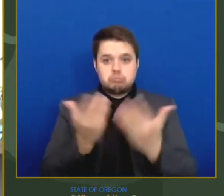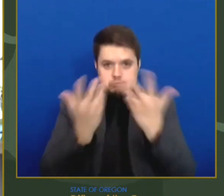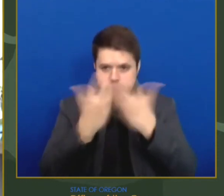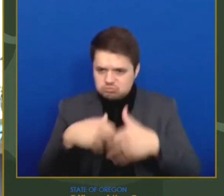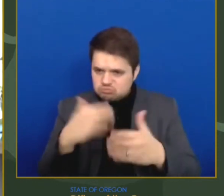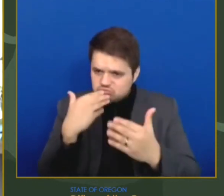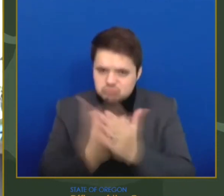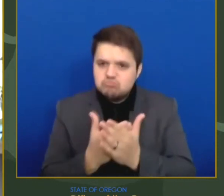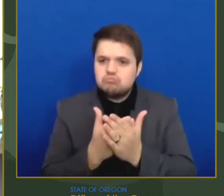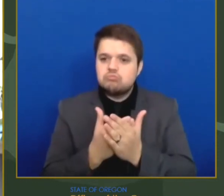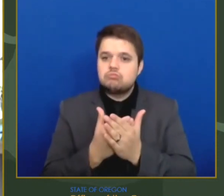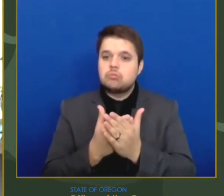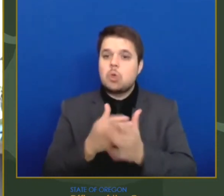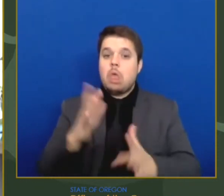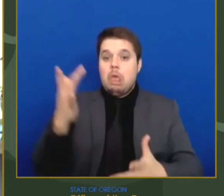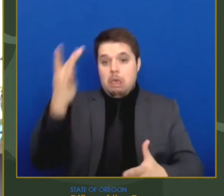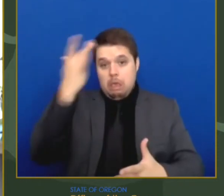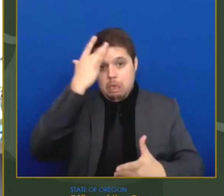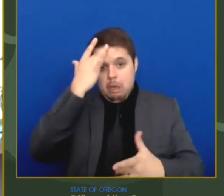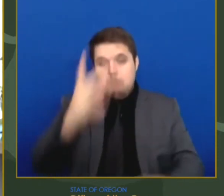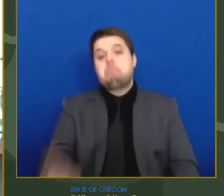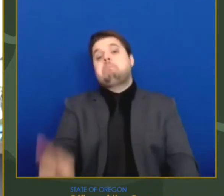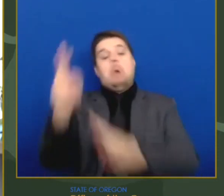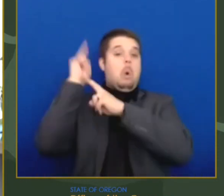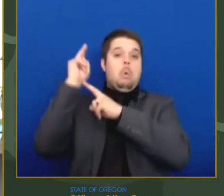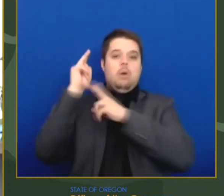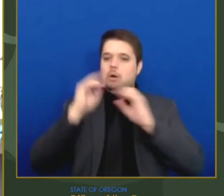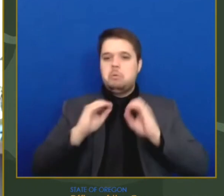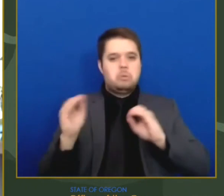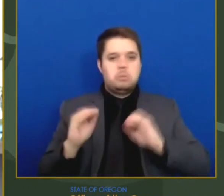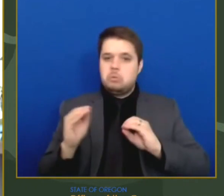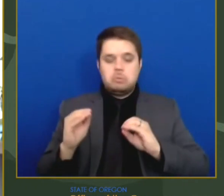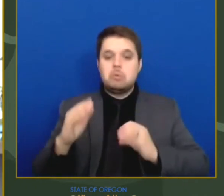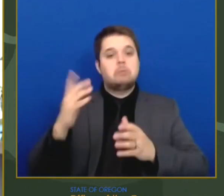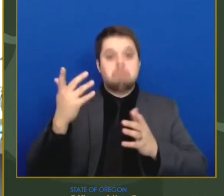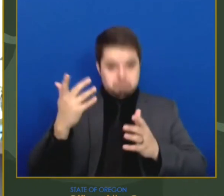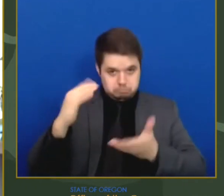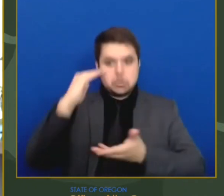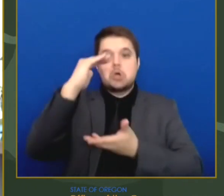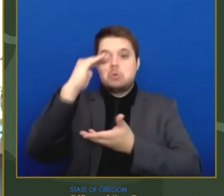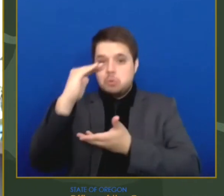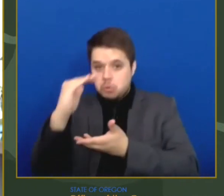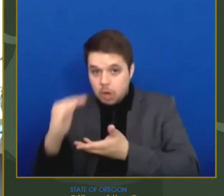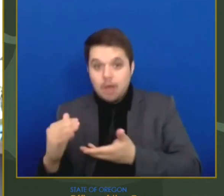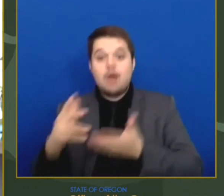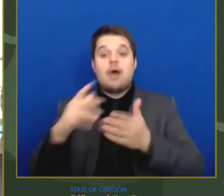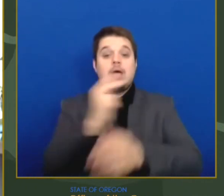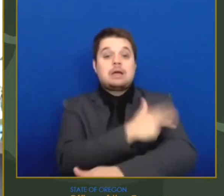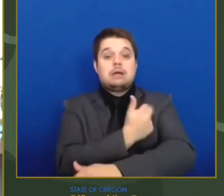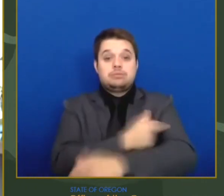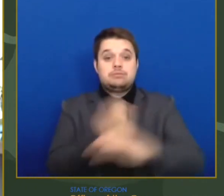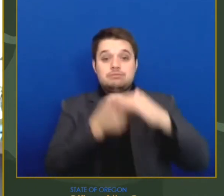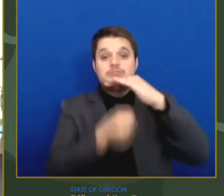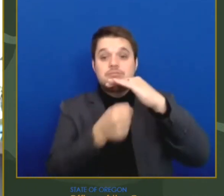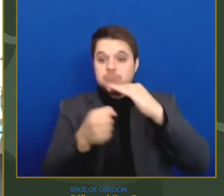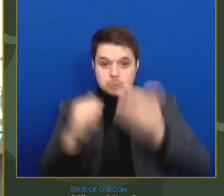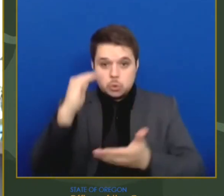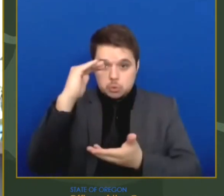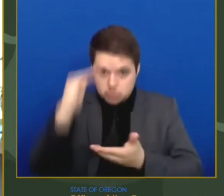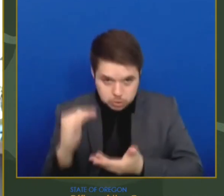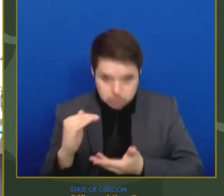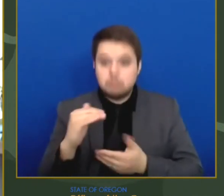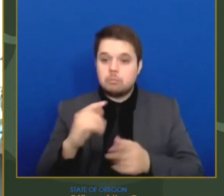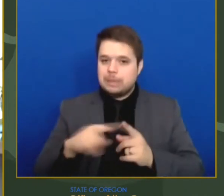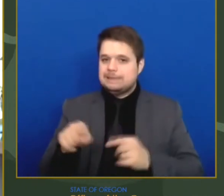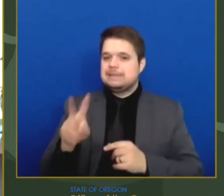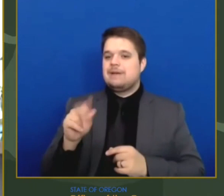death in these virus variants of concern, including those currently present here in Oregon, which is